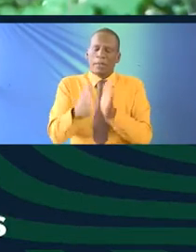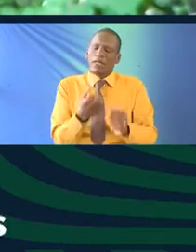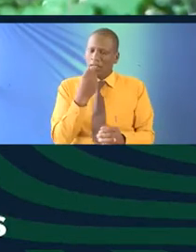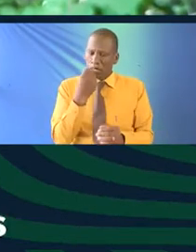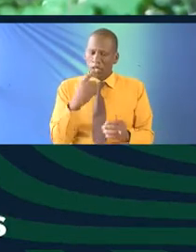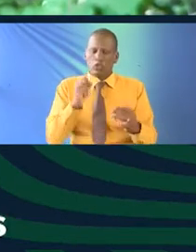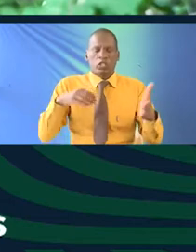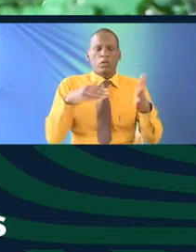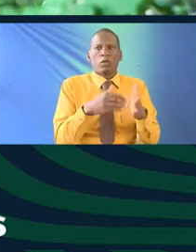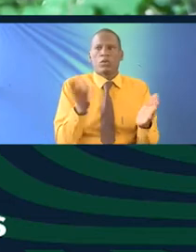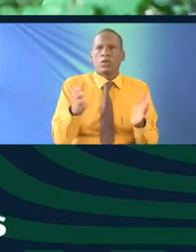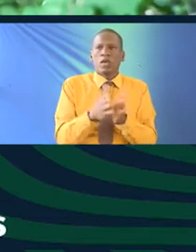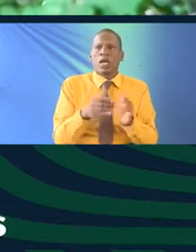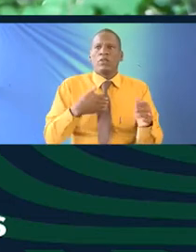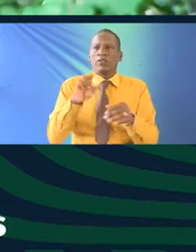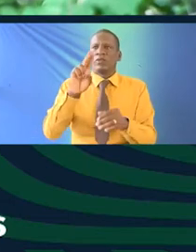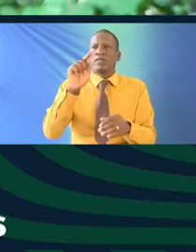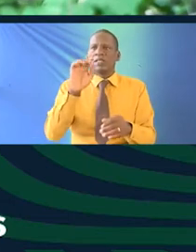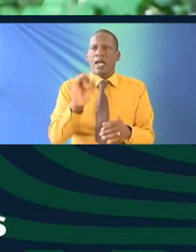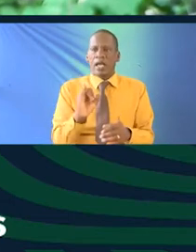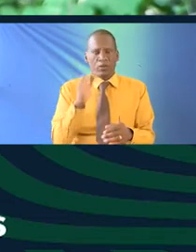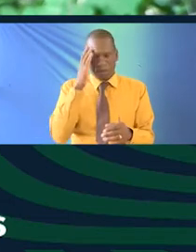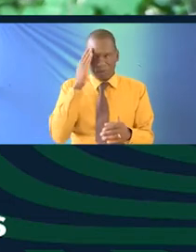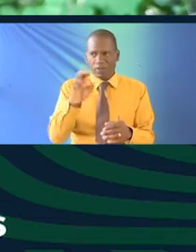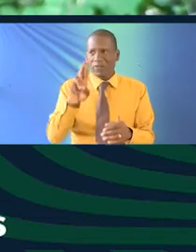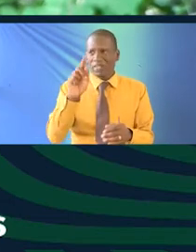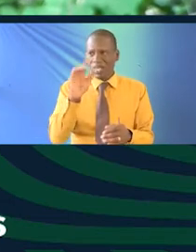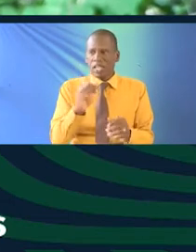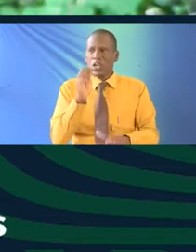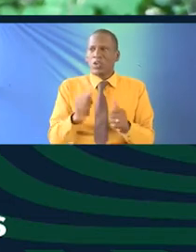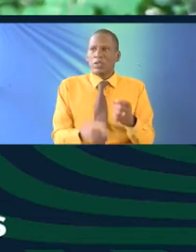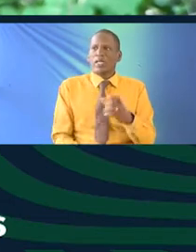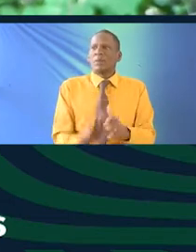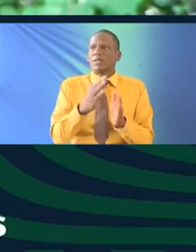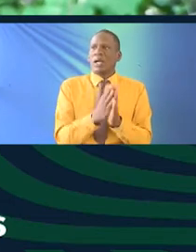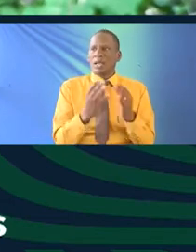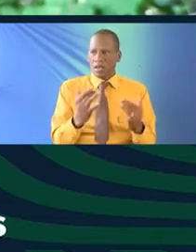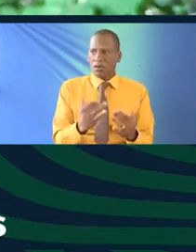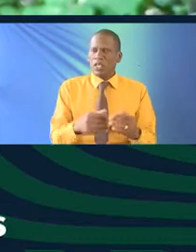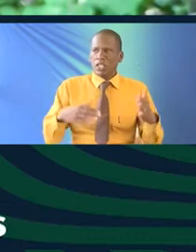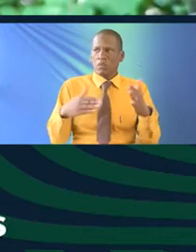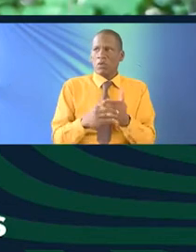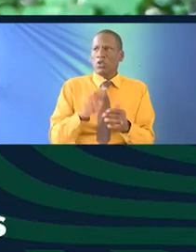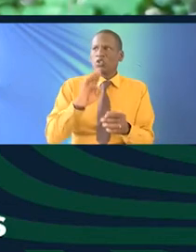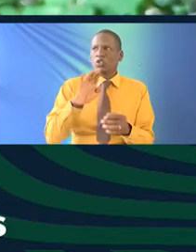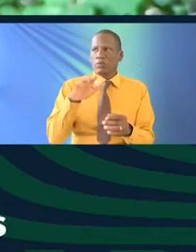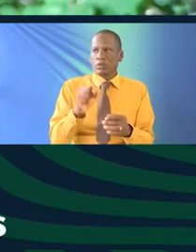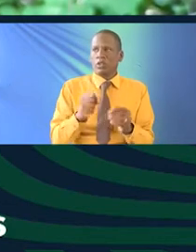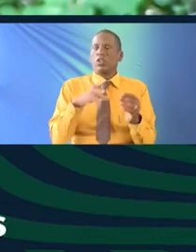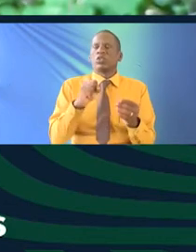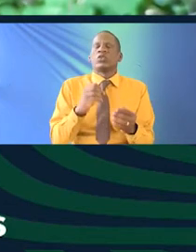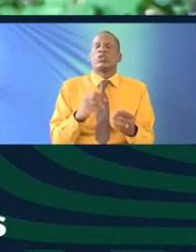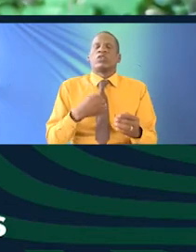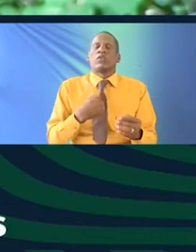there's ectopics there's UTIs urinary tract infections which recur and cause scarring and they block the tubes. So you